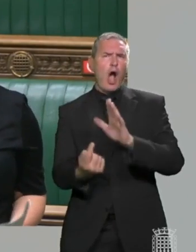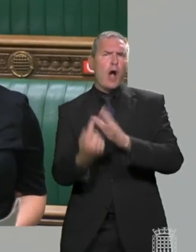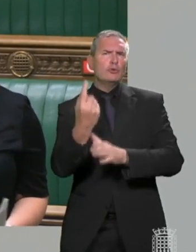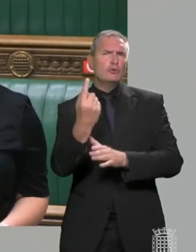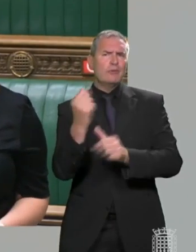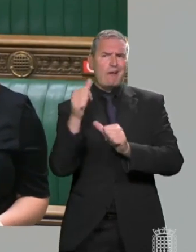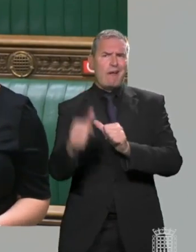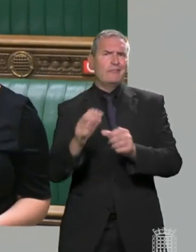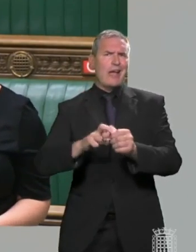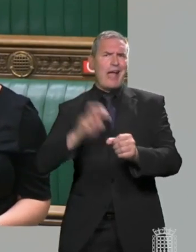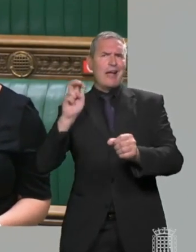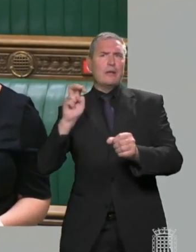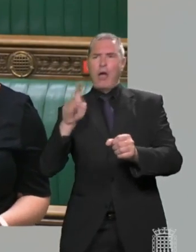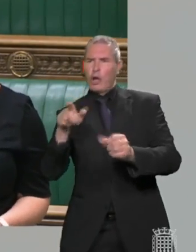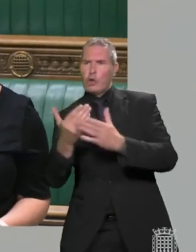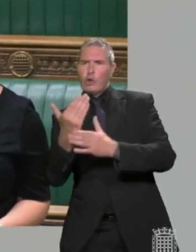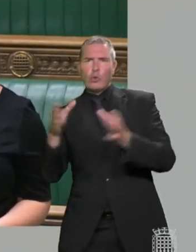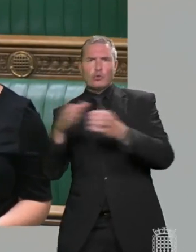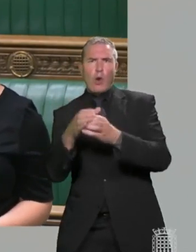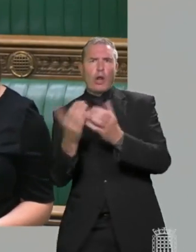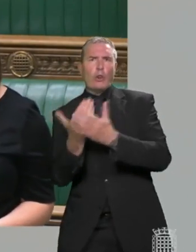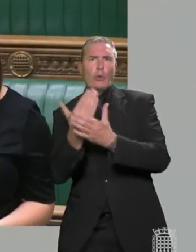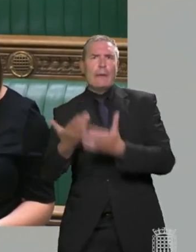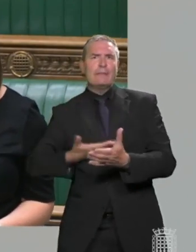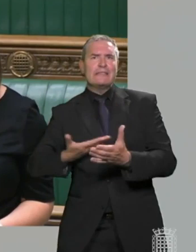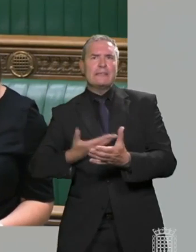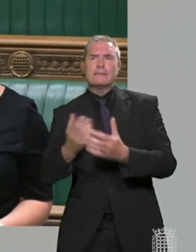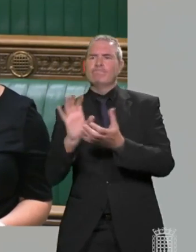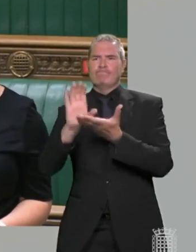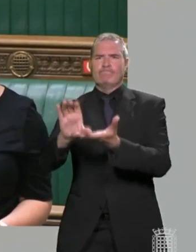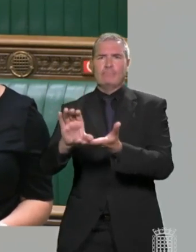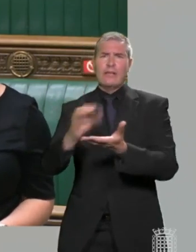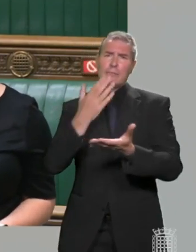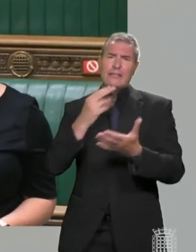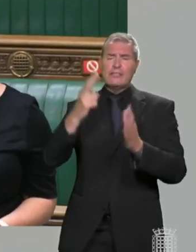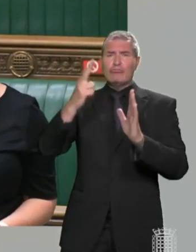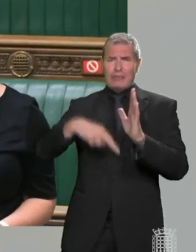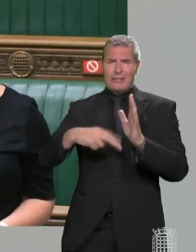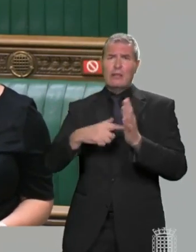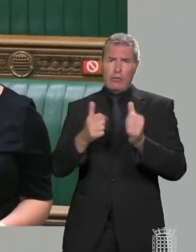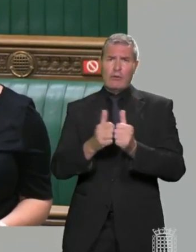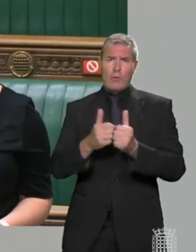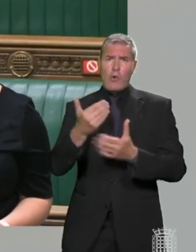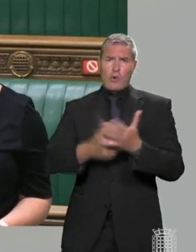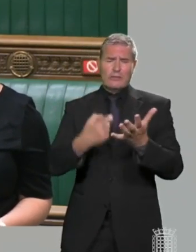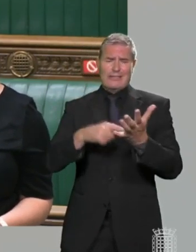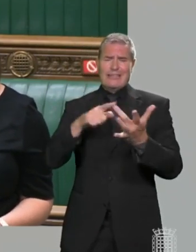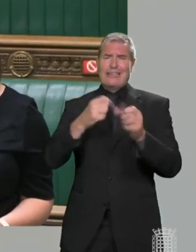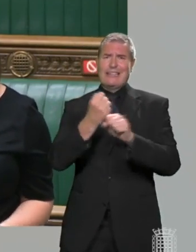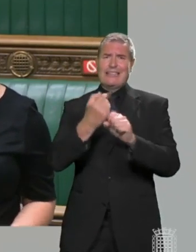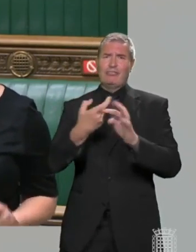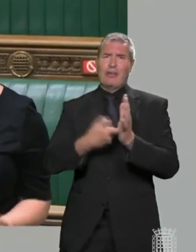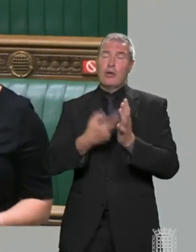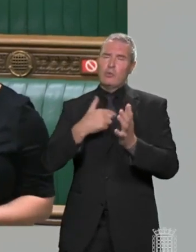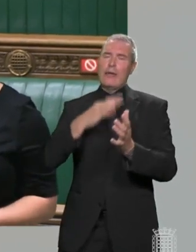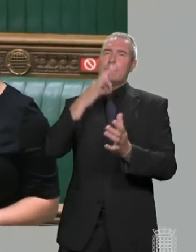and back start-ups and new tech. Will my Right Honourable Friend look closely at that report so that we can make the most of the great benefits of